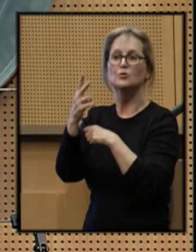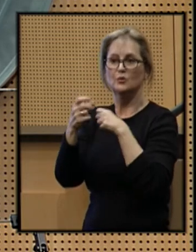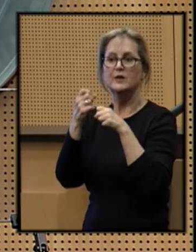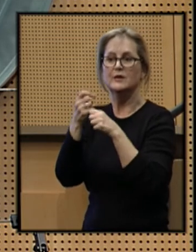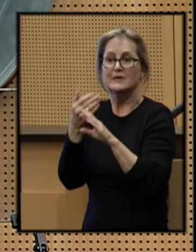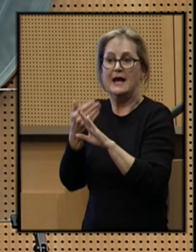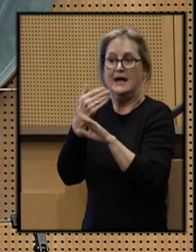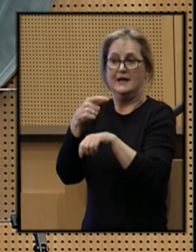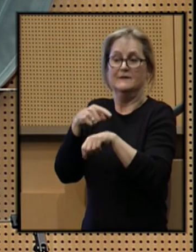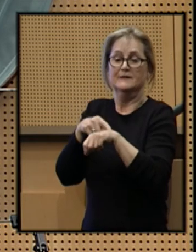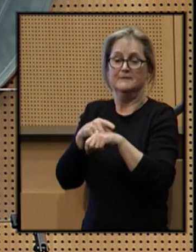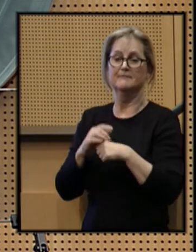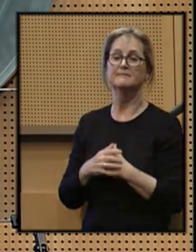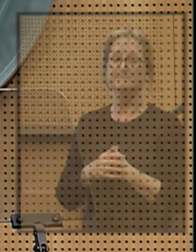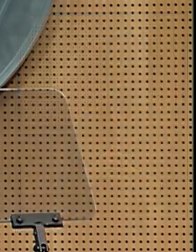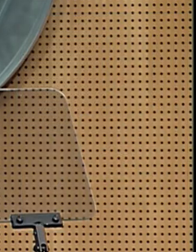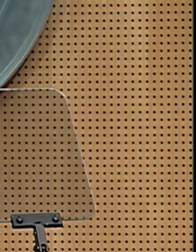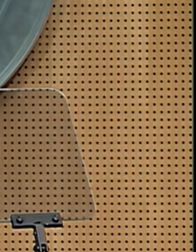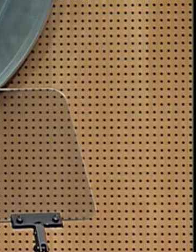ahead of schedule.